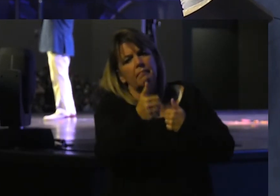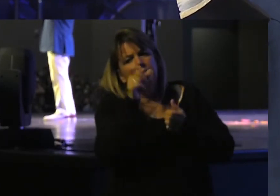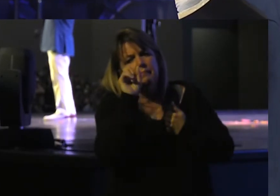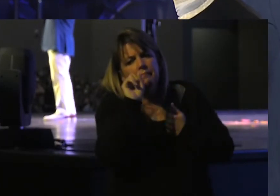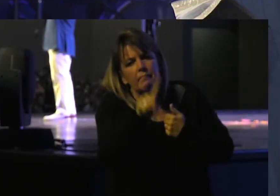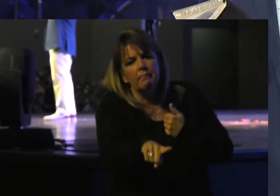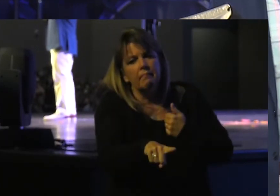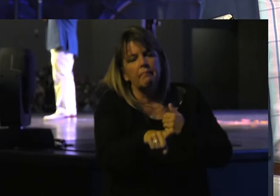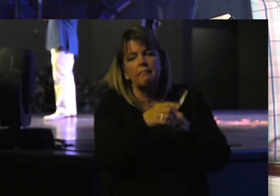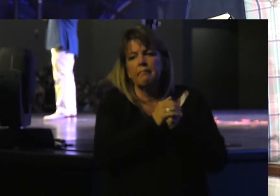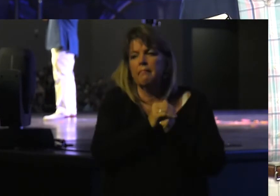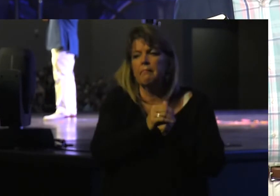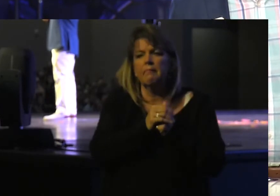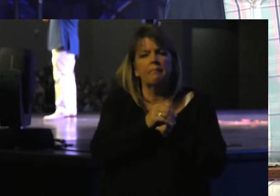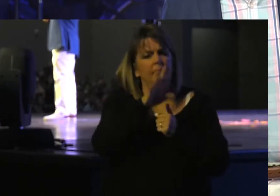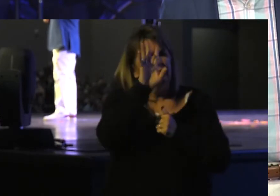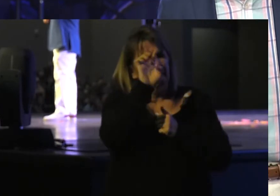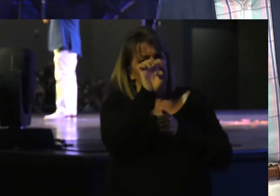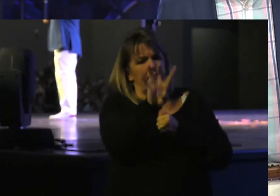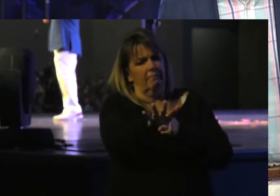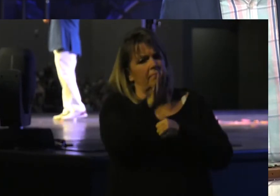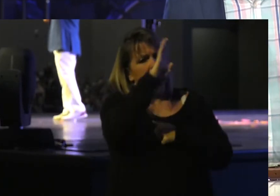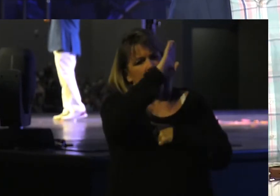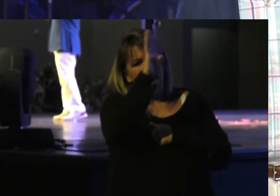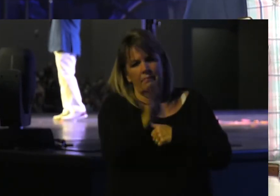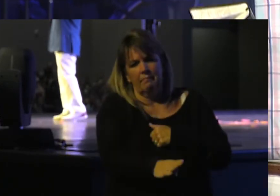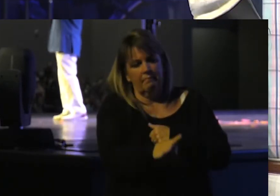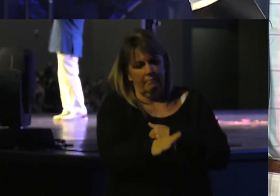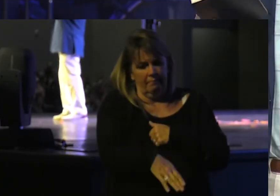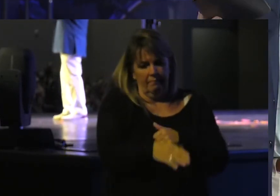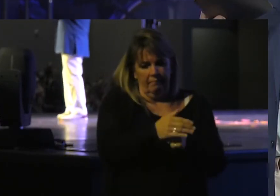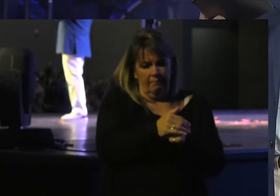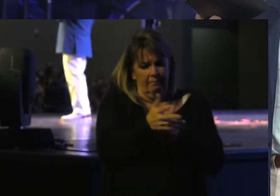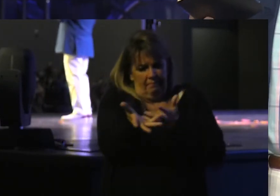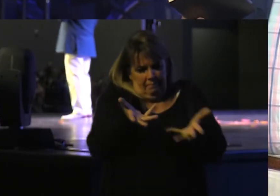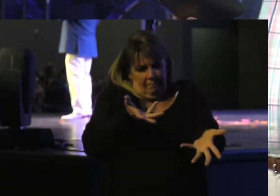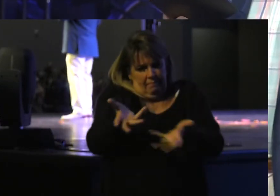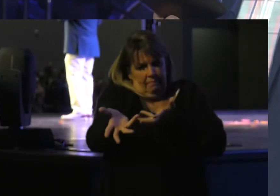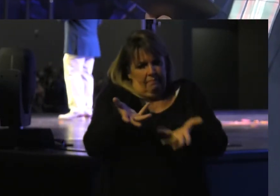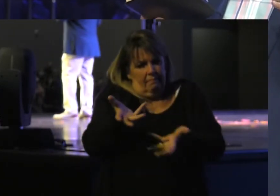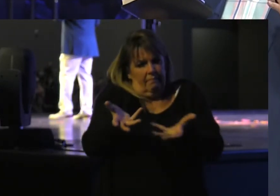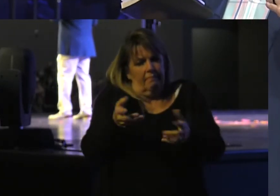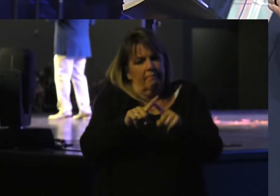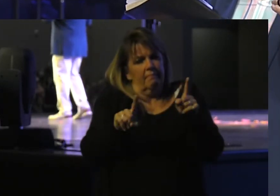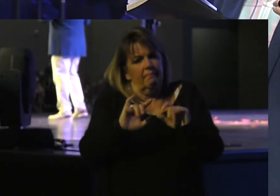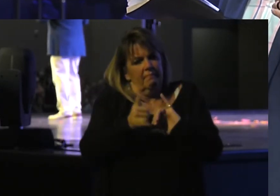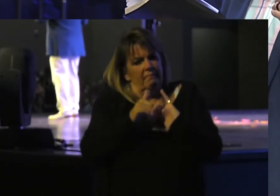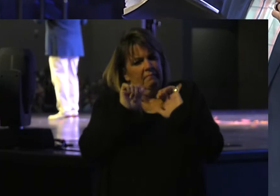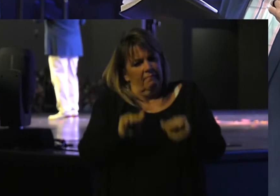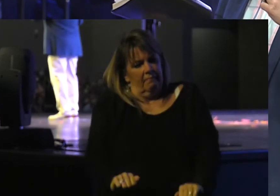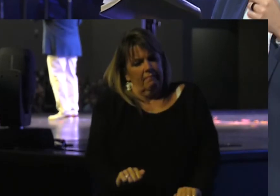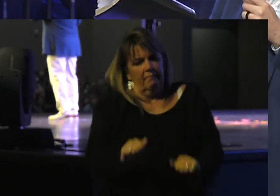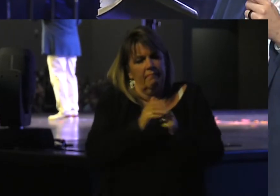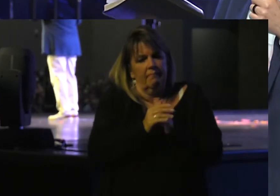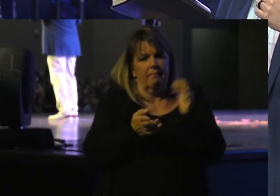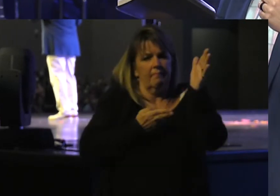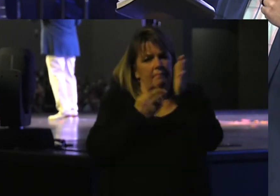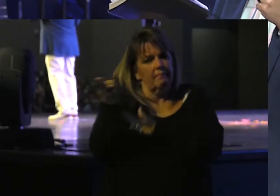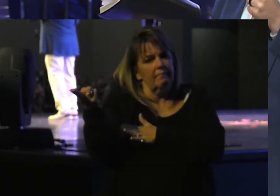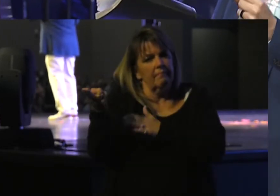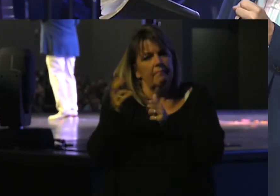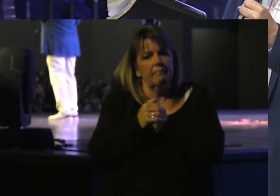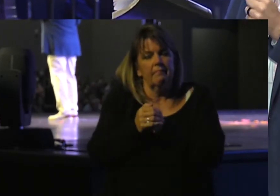A question That never Begs us To negotiate Right and Wrong But to Ask ourselves How could I Be a source Of truth